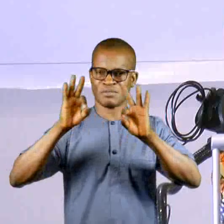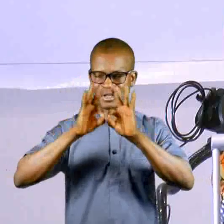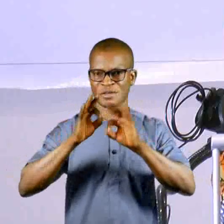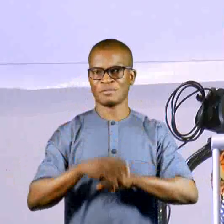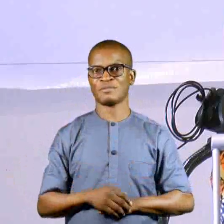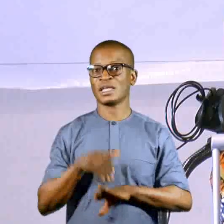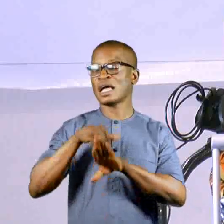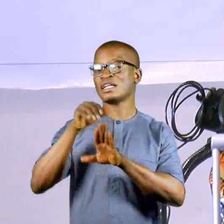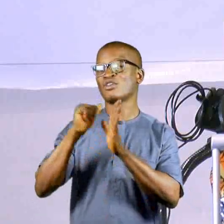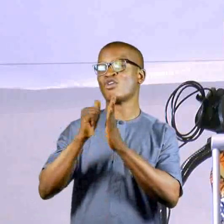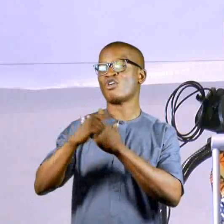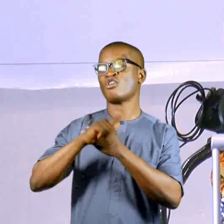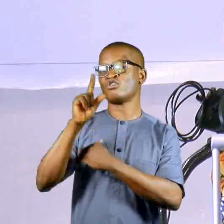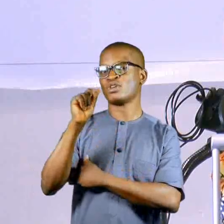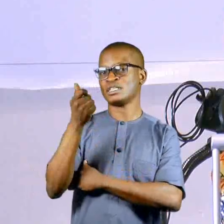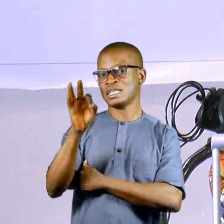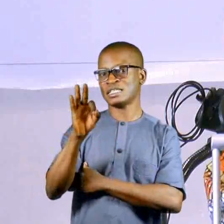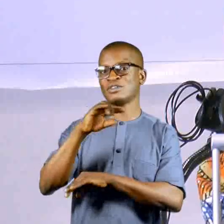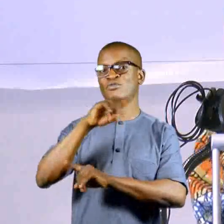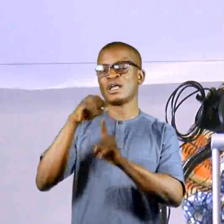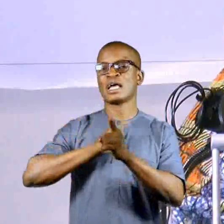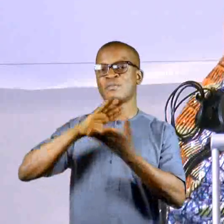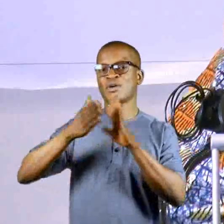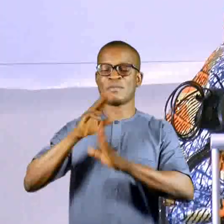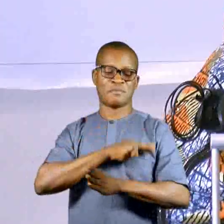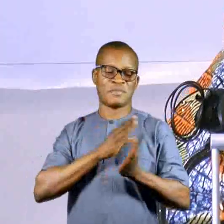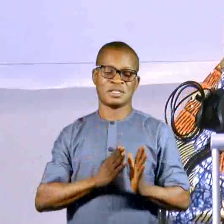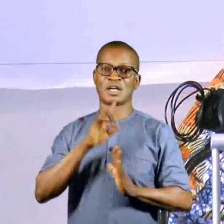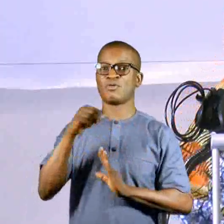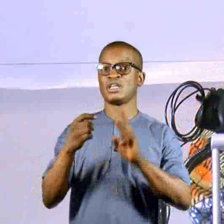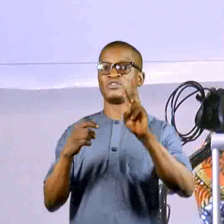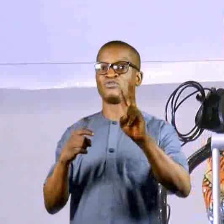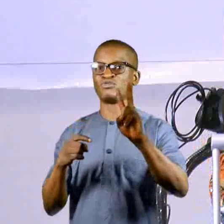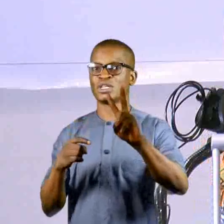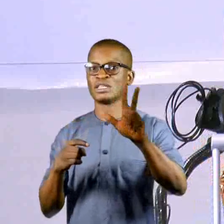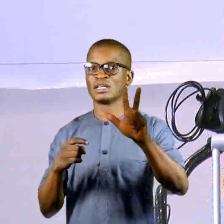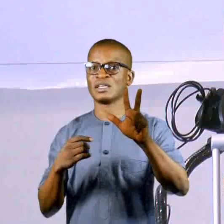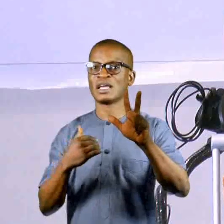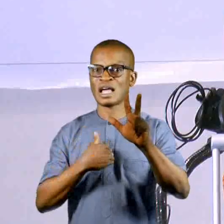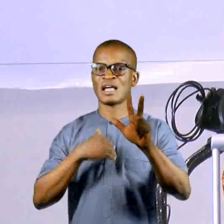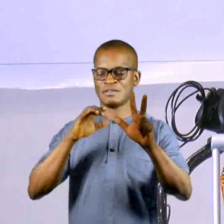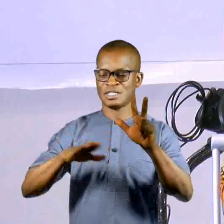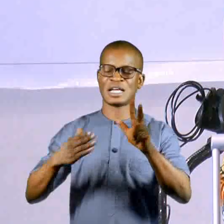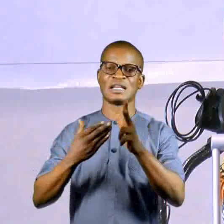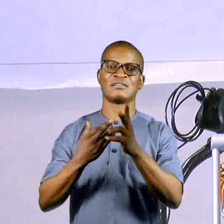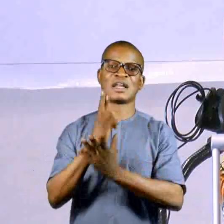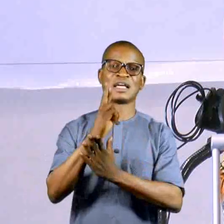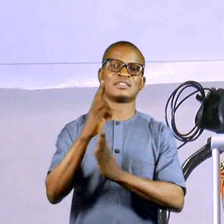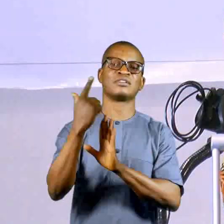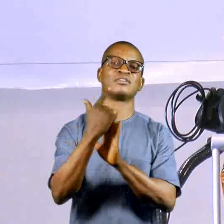As at August 2019 when I assumed office only 23 states had domesticated the Child's Rights Act